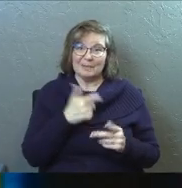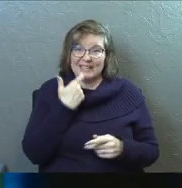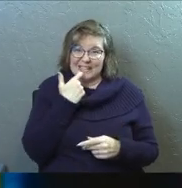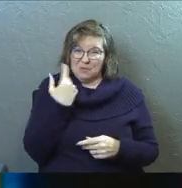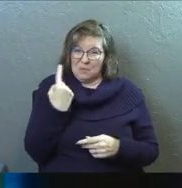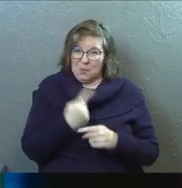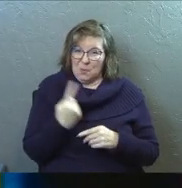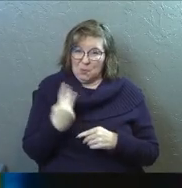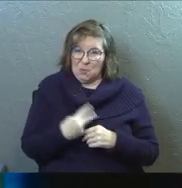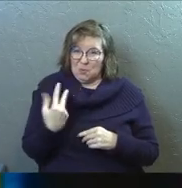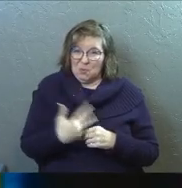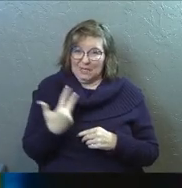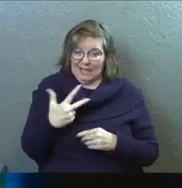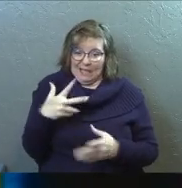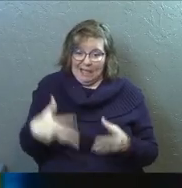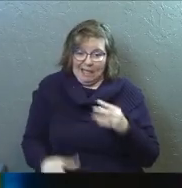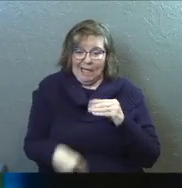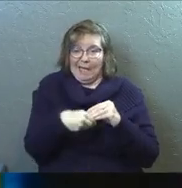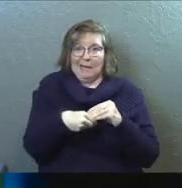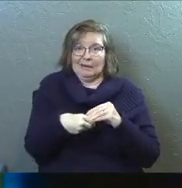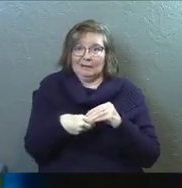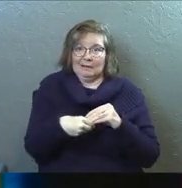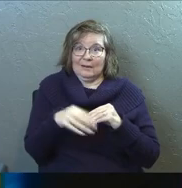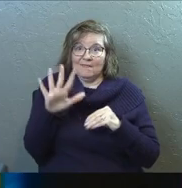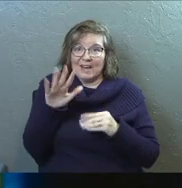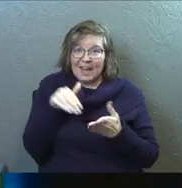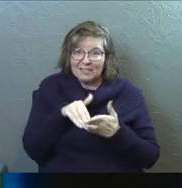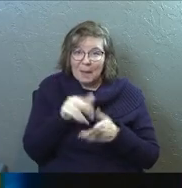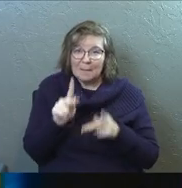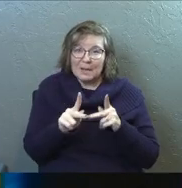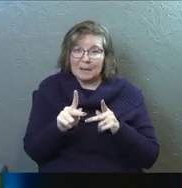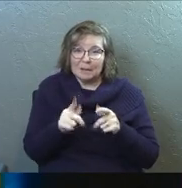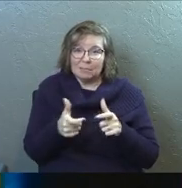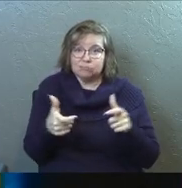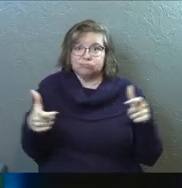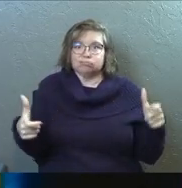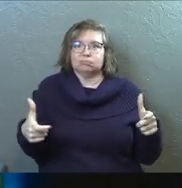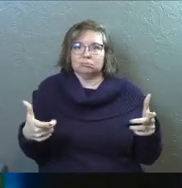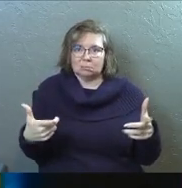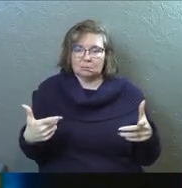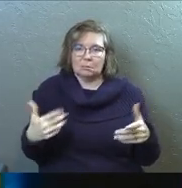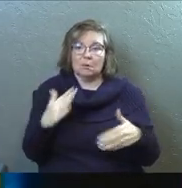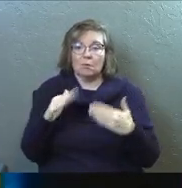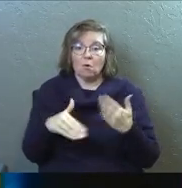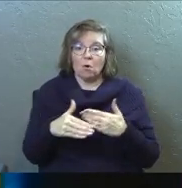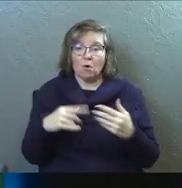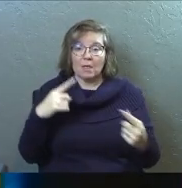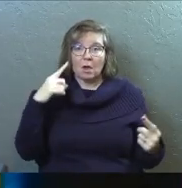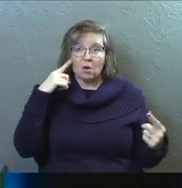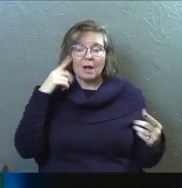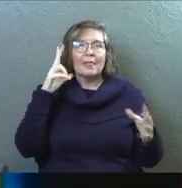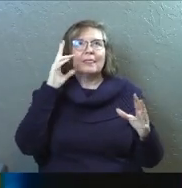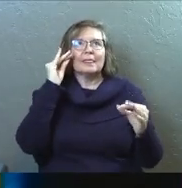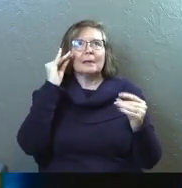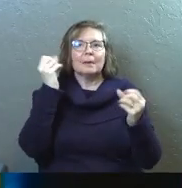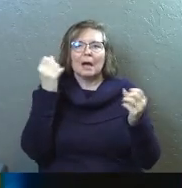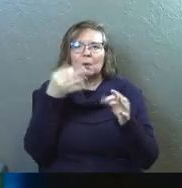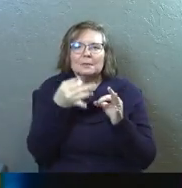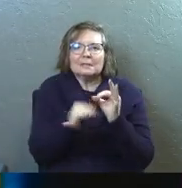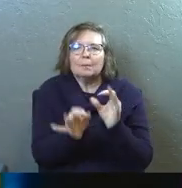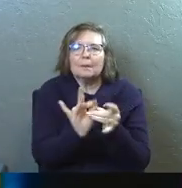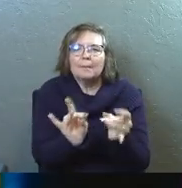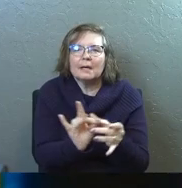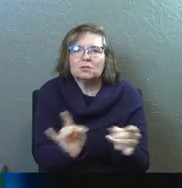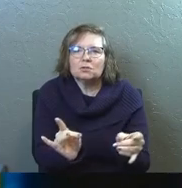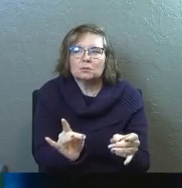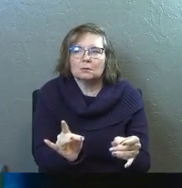few days added into the family of God and believed in Jesus. And all that they've heard, like, think about how simple the